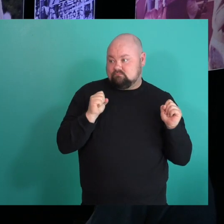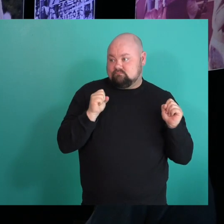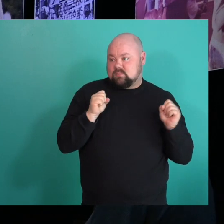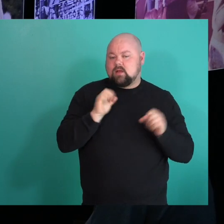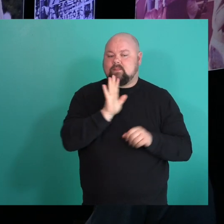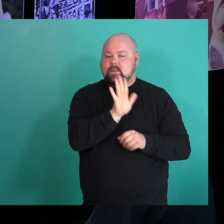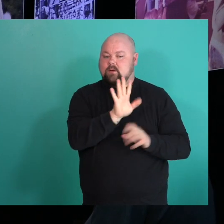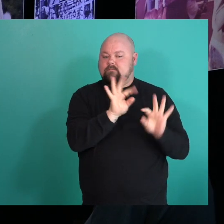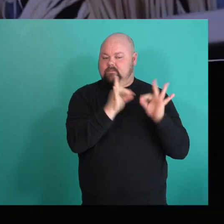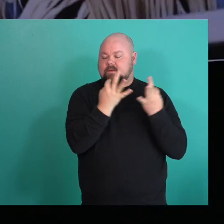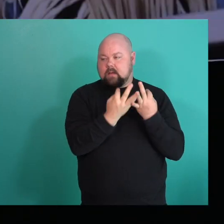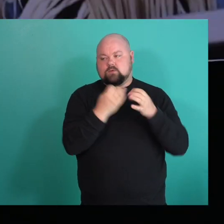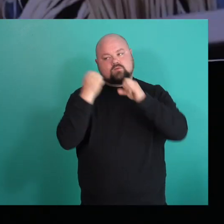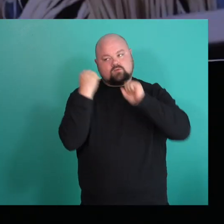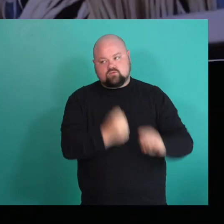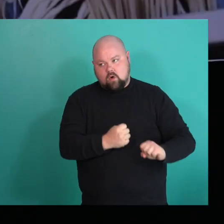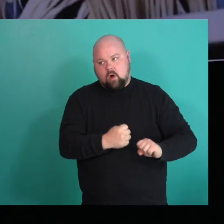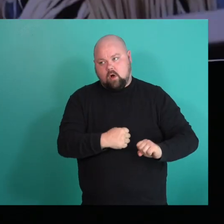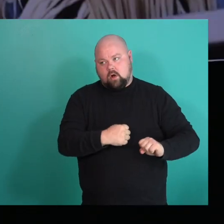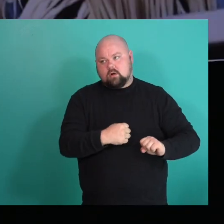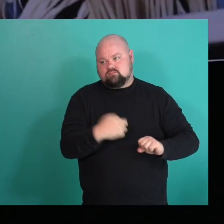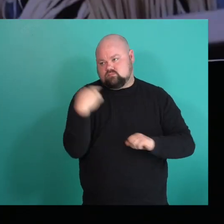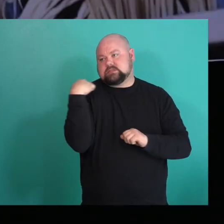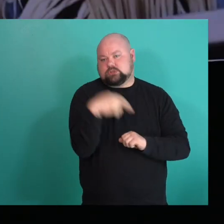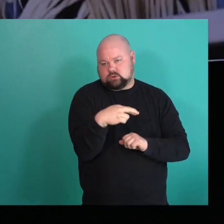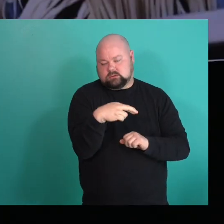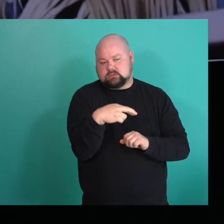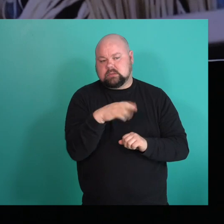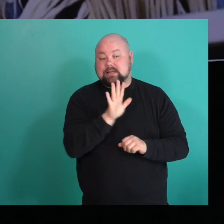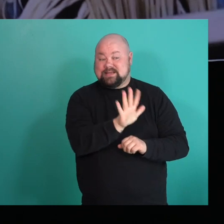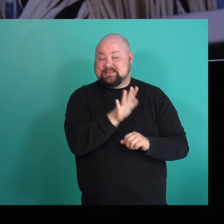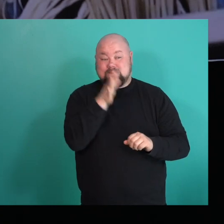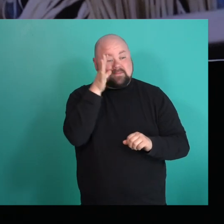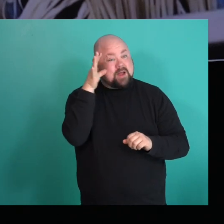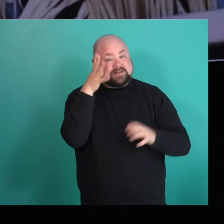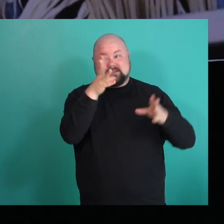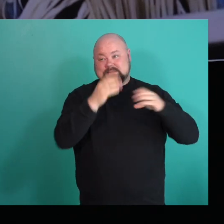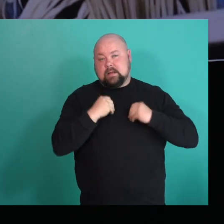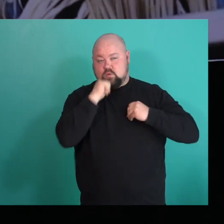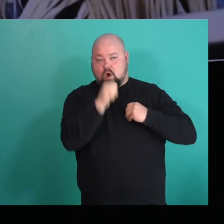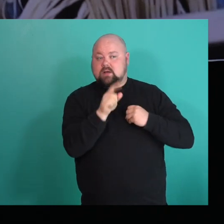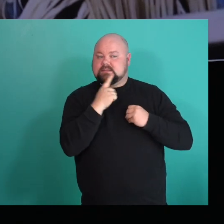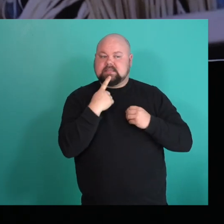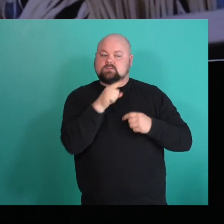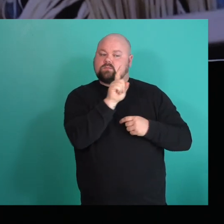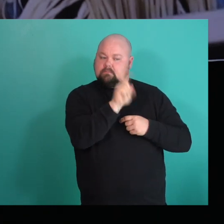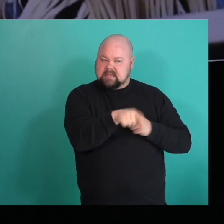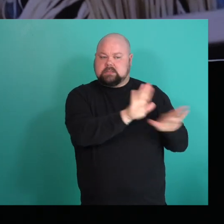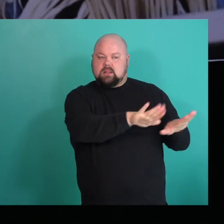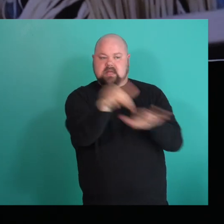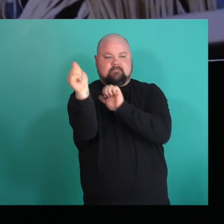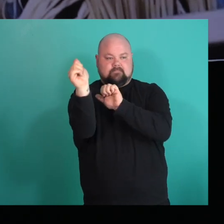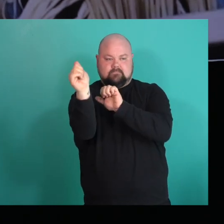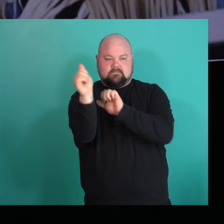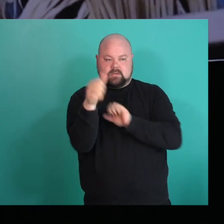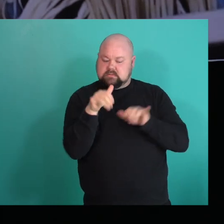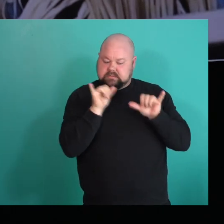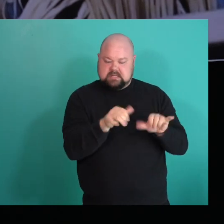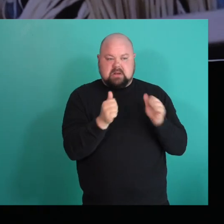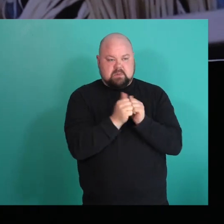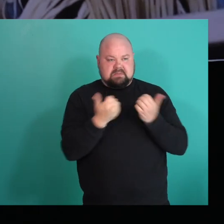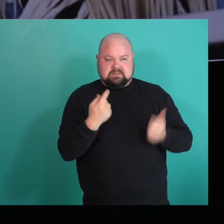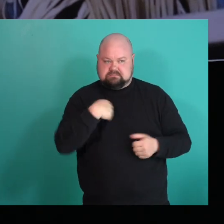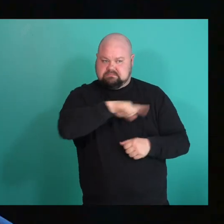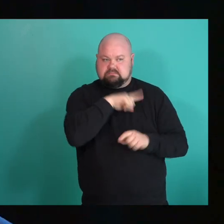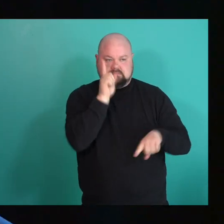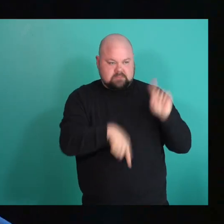family and his parents like did not take it well. And they said, you have to go like, you can't stay here. And so he was still in high school. So he would